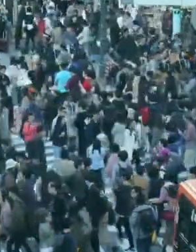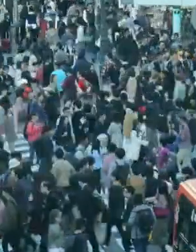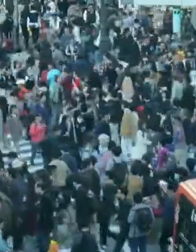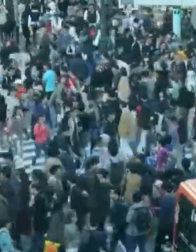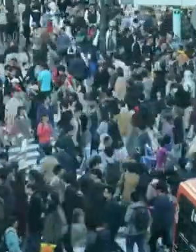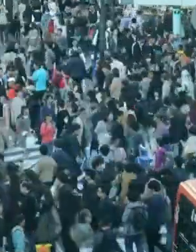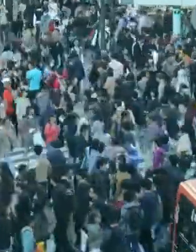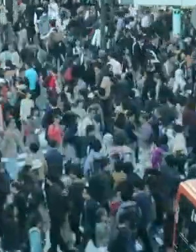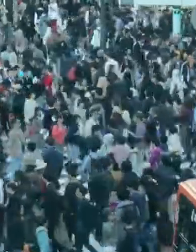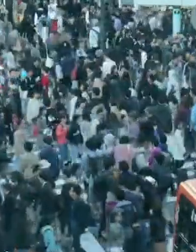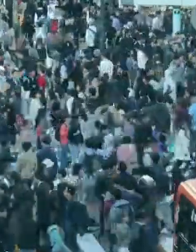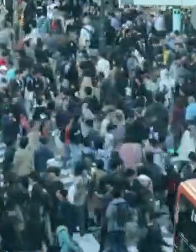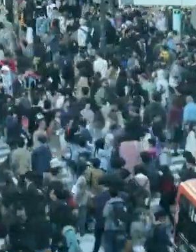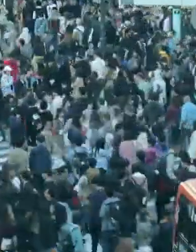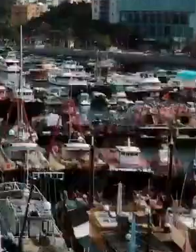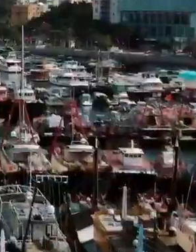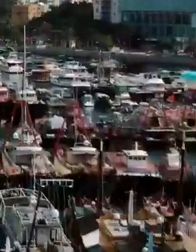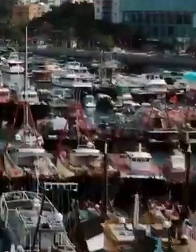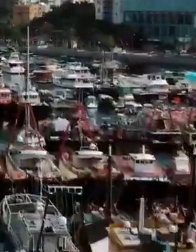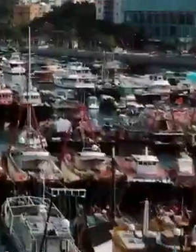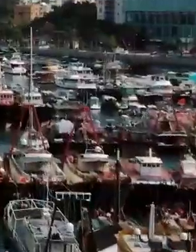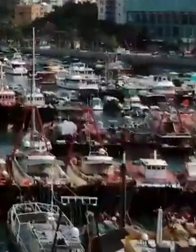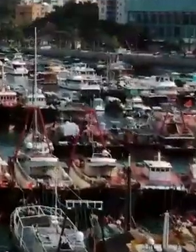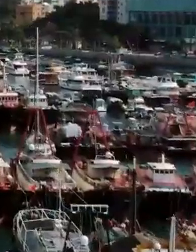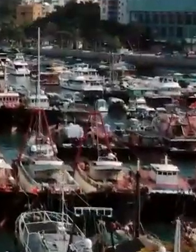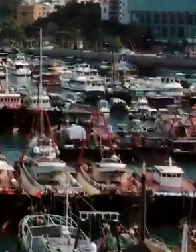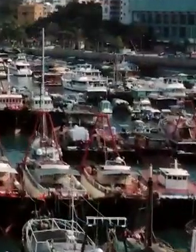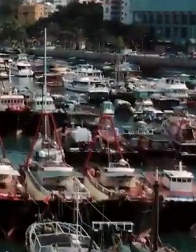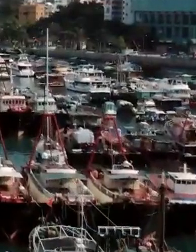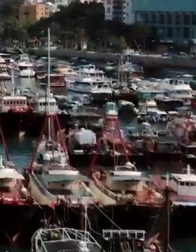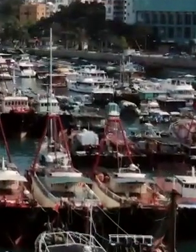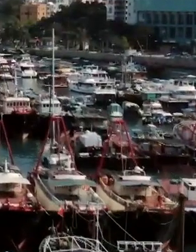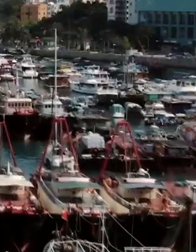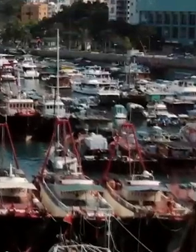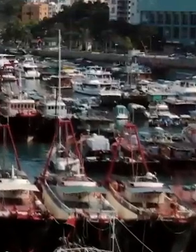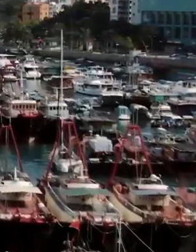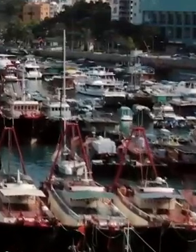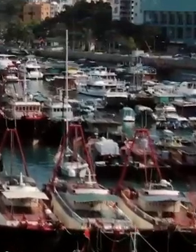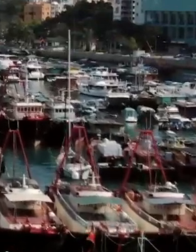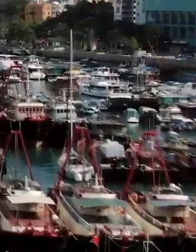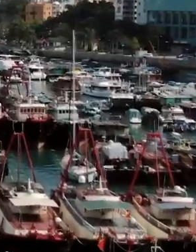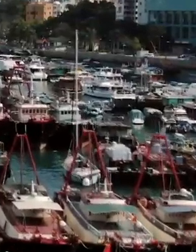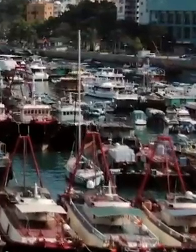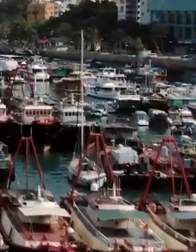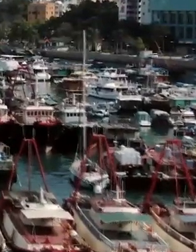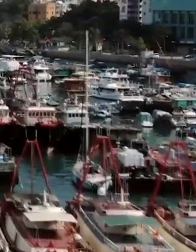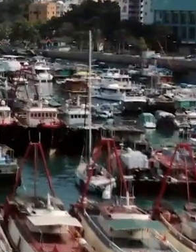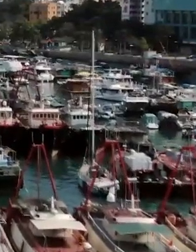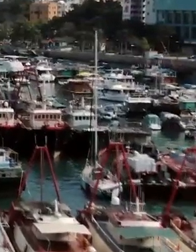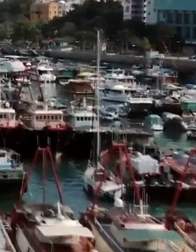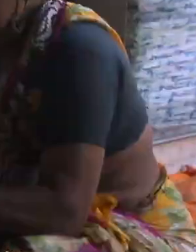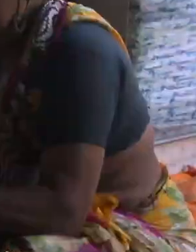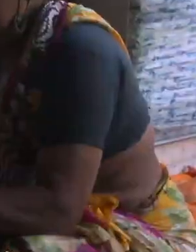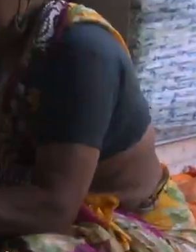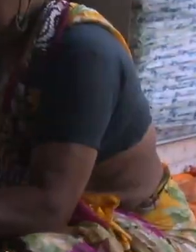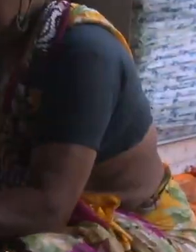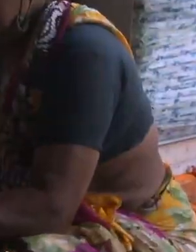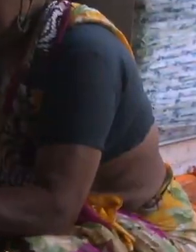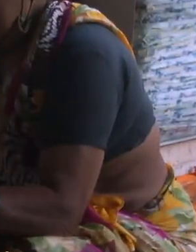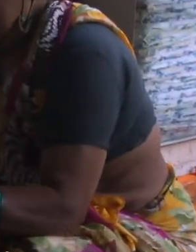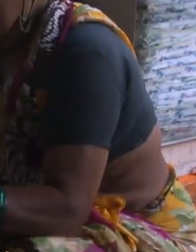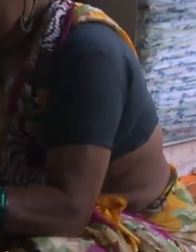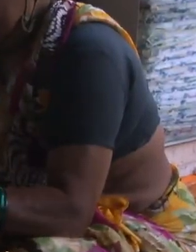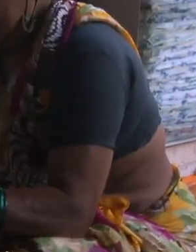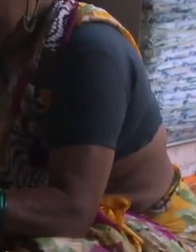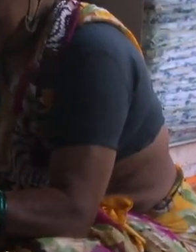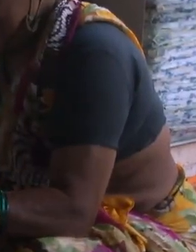The United Nations estimates that fisheries and aquaculture provide livelihoods to around 820 million